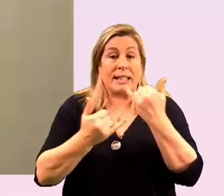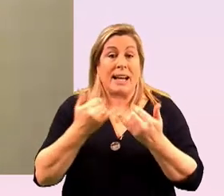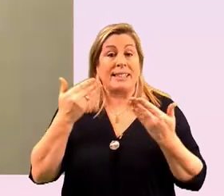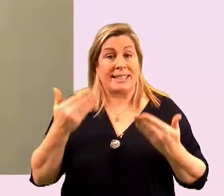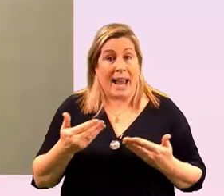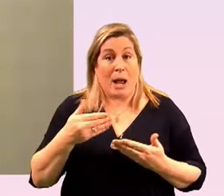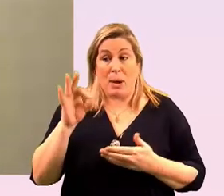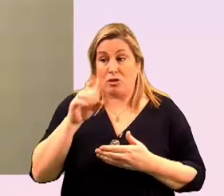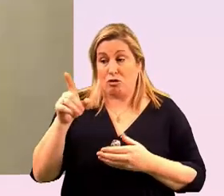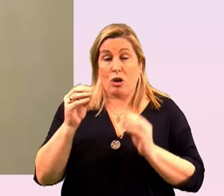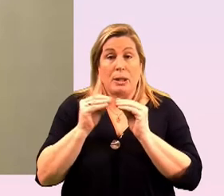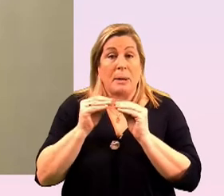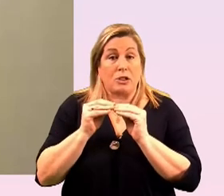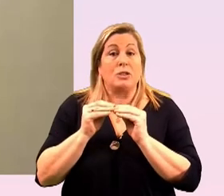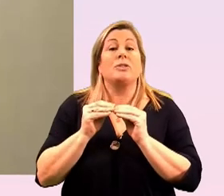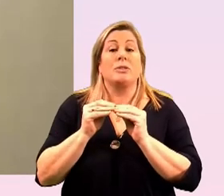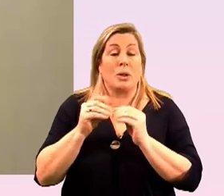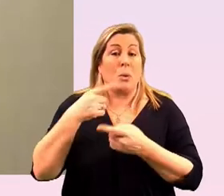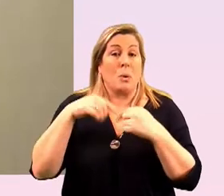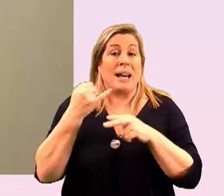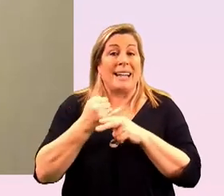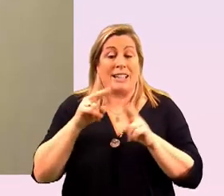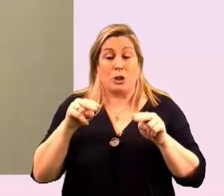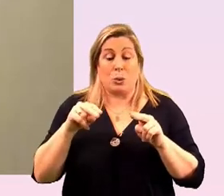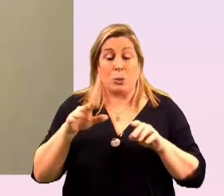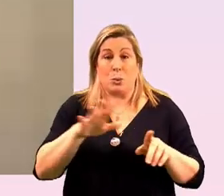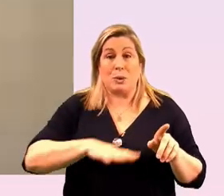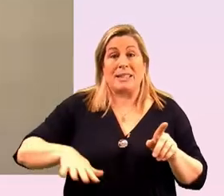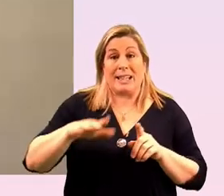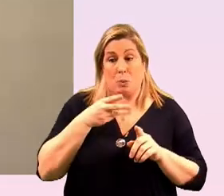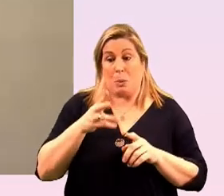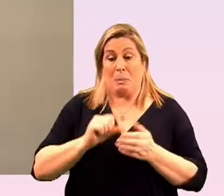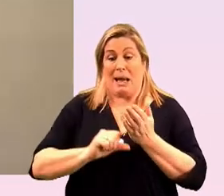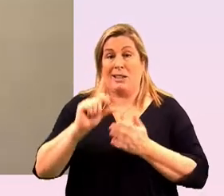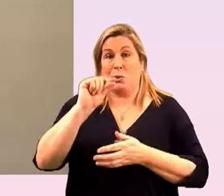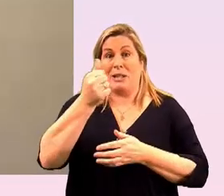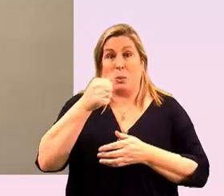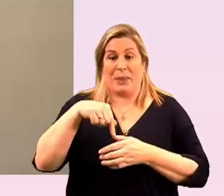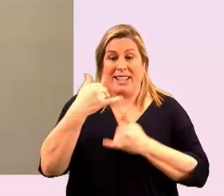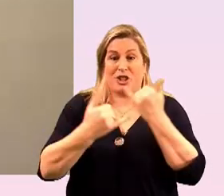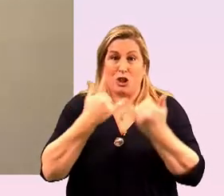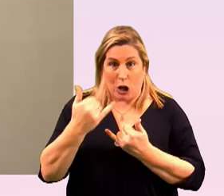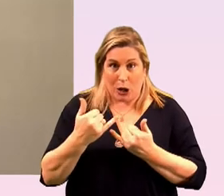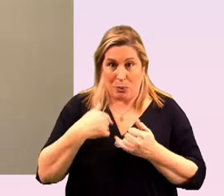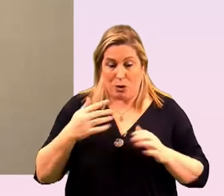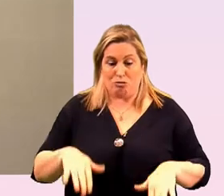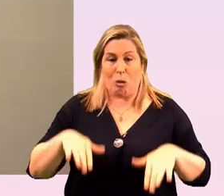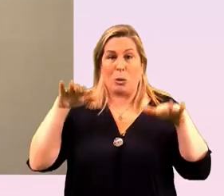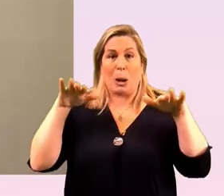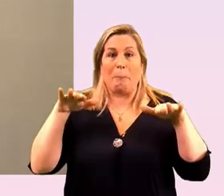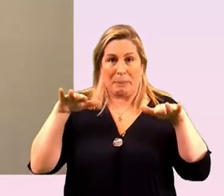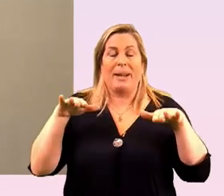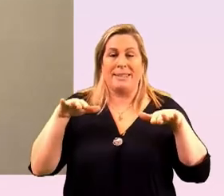as growing you says we're uh in a new stage we're going to be 21 this year we're growing up and and we want to